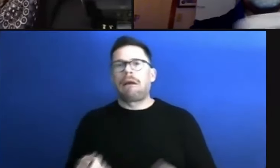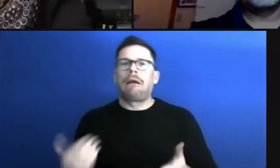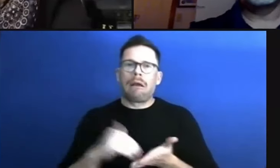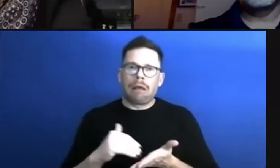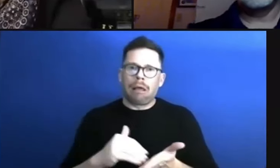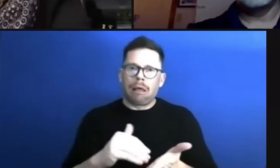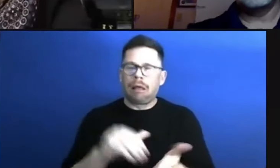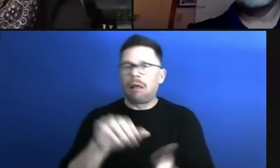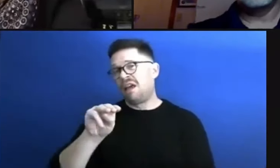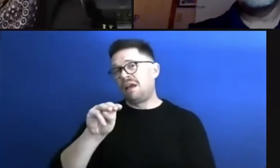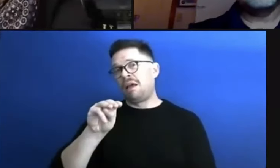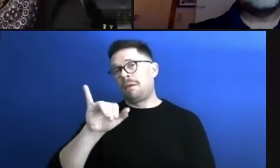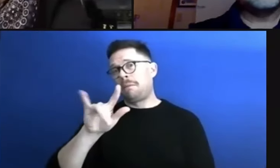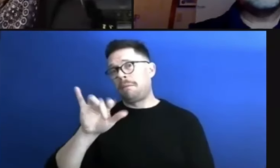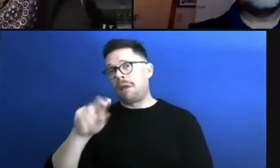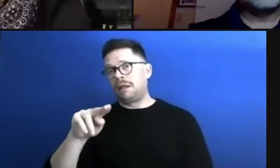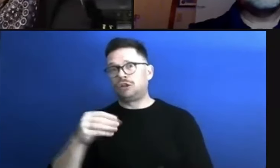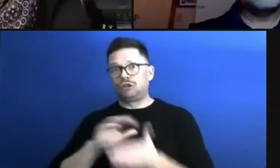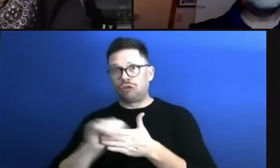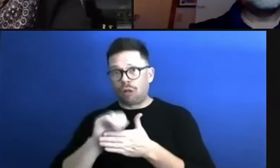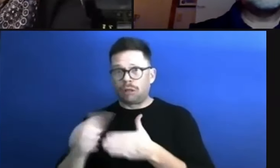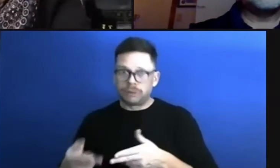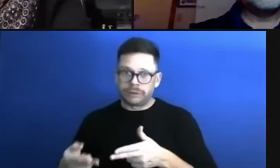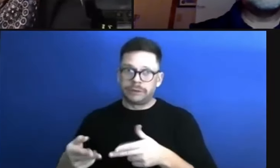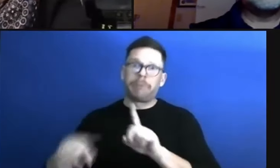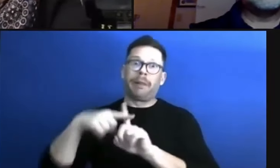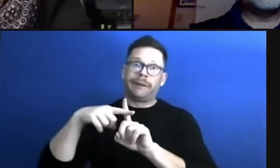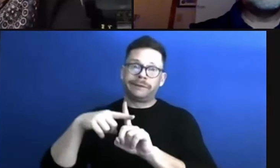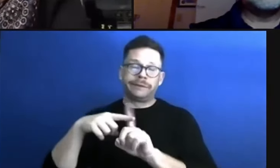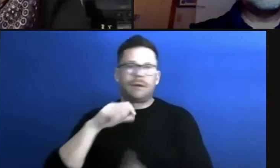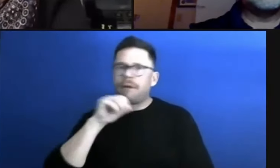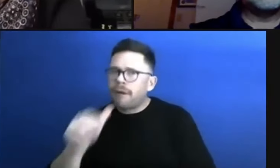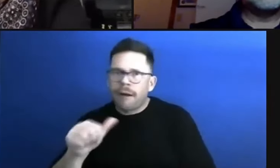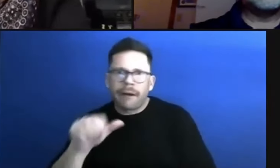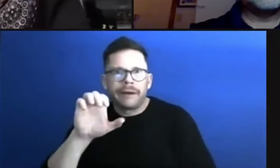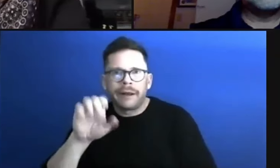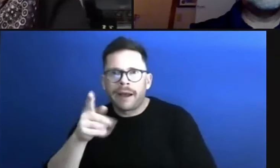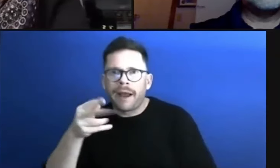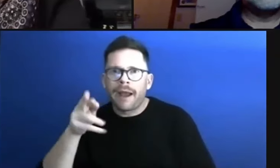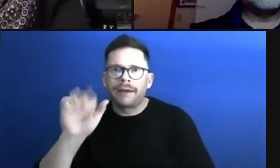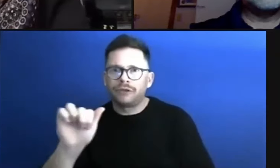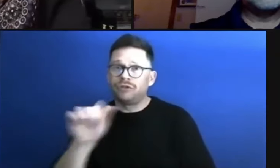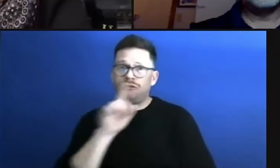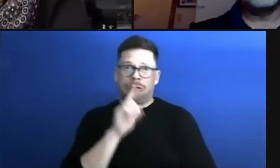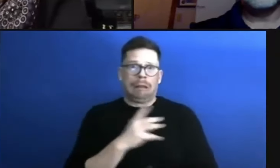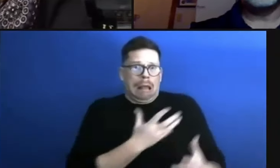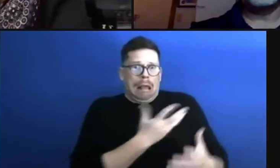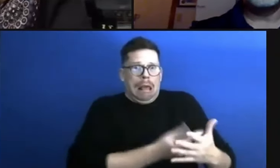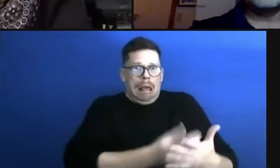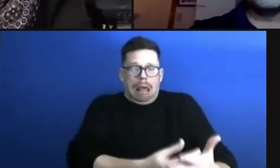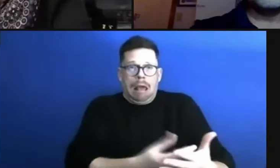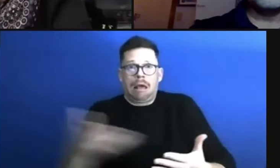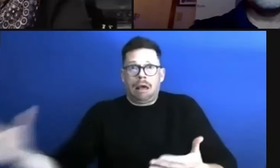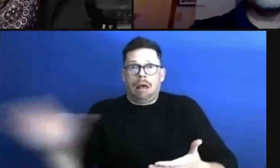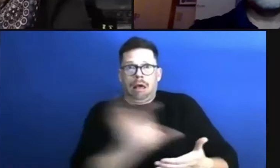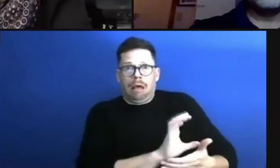is not extra money. actually ended up covering some serious shortfalls in places in past years. So when people